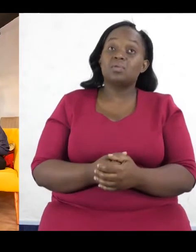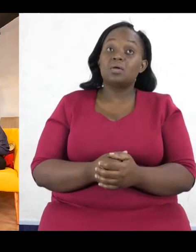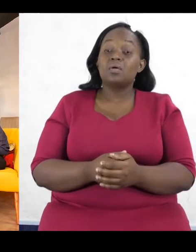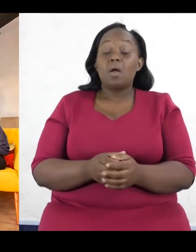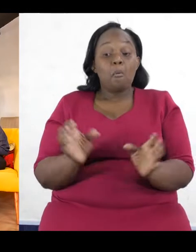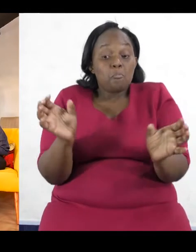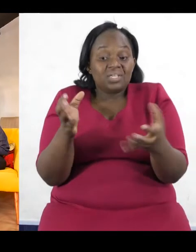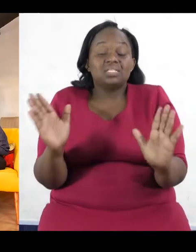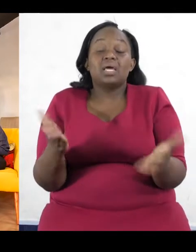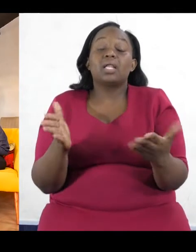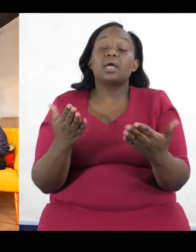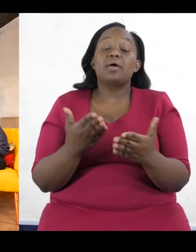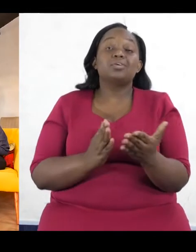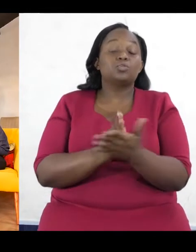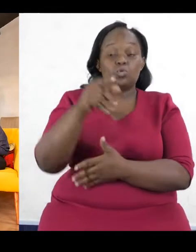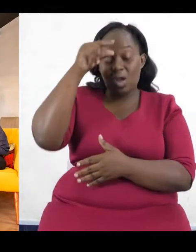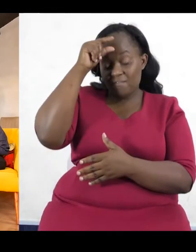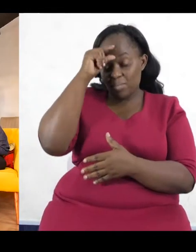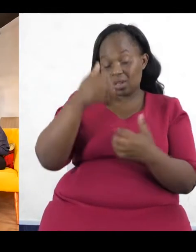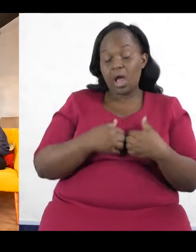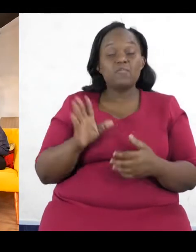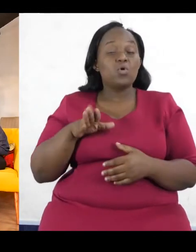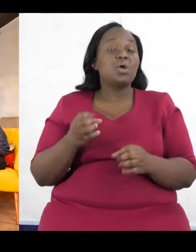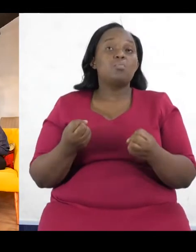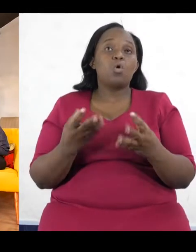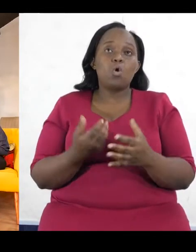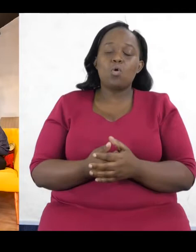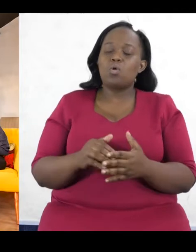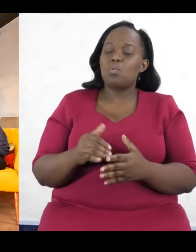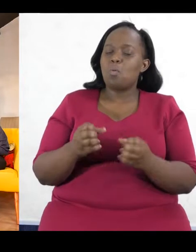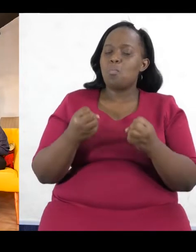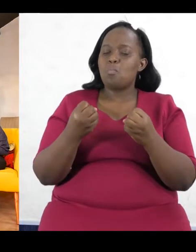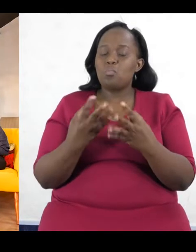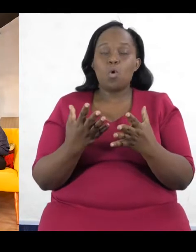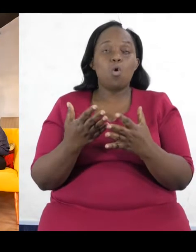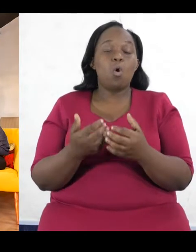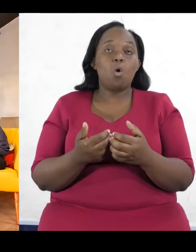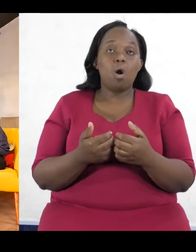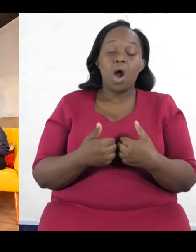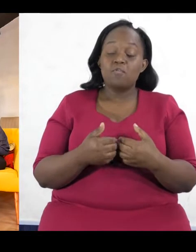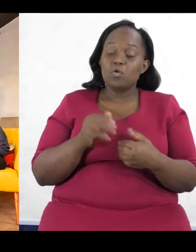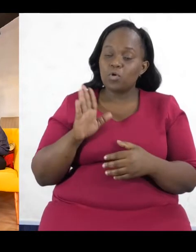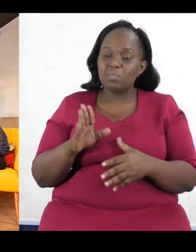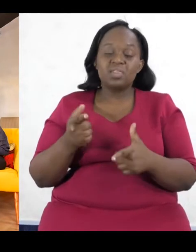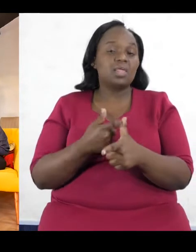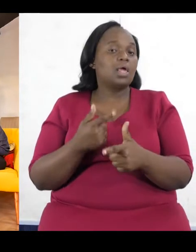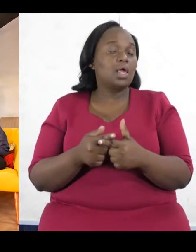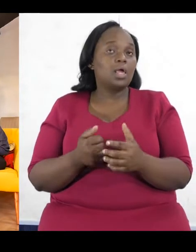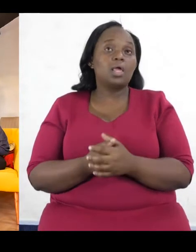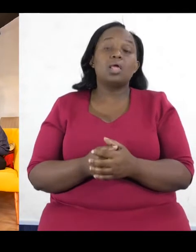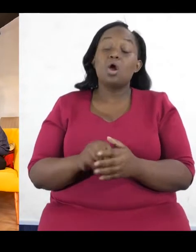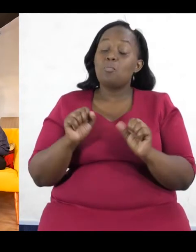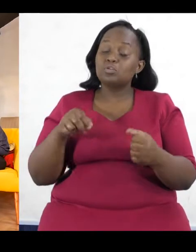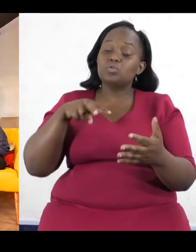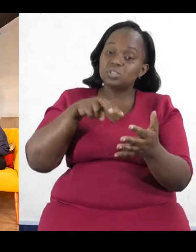incentivized by government to have more women. And the more women you have within your parties, the more women who are fielded to buy